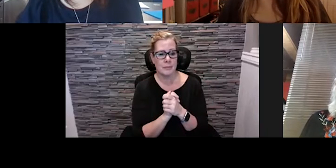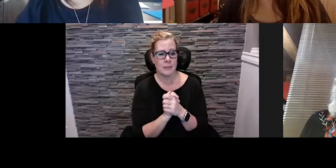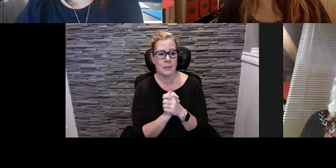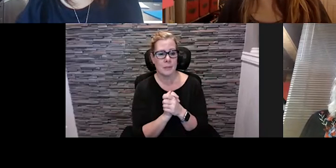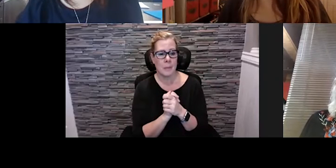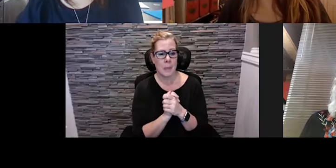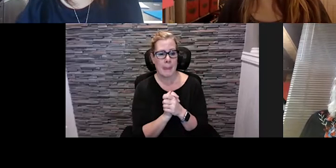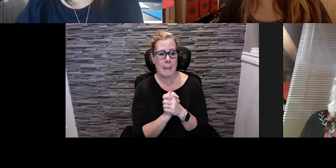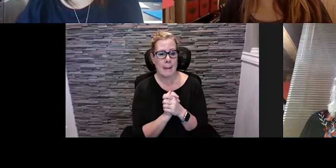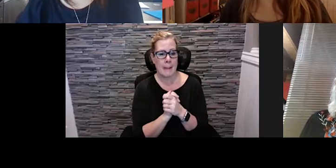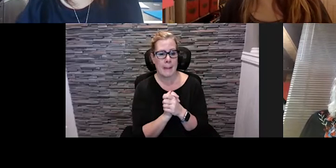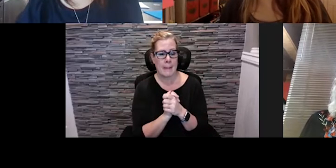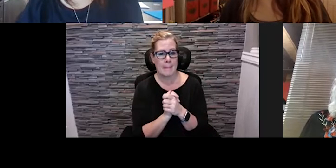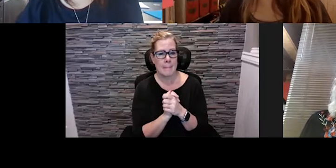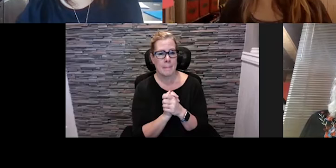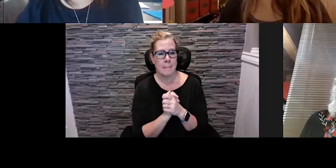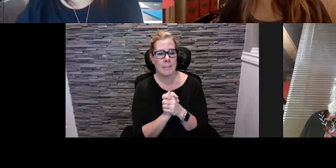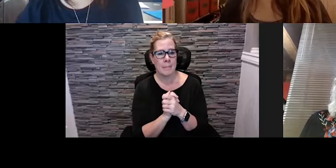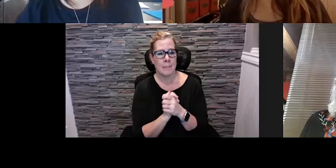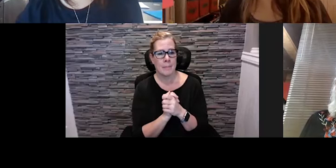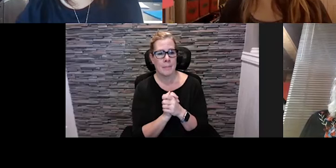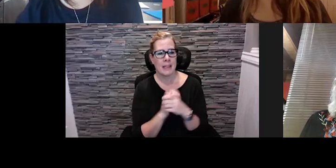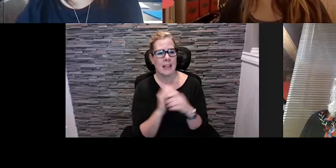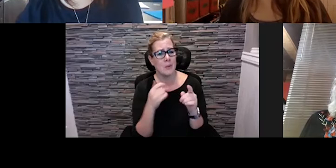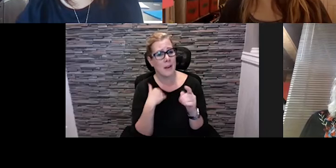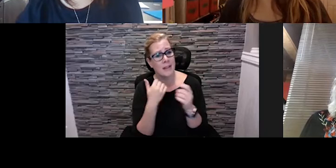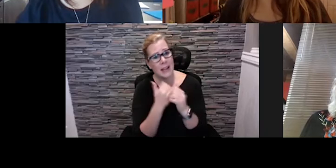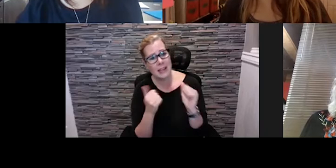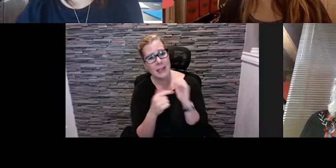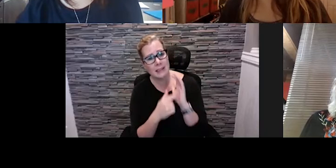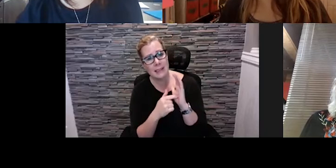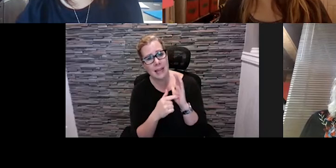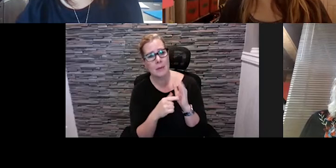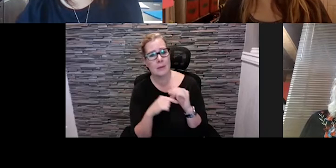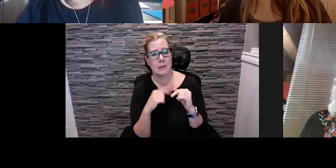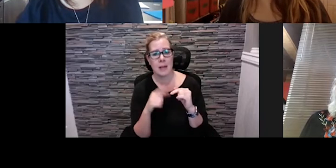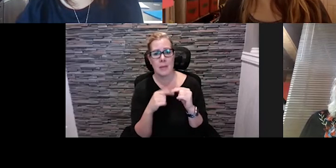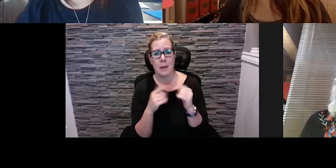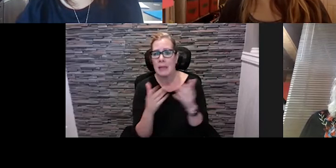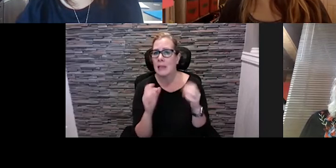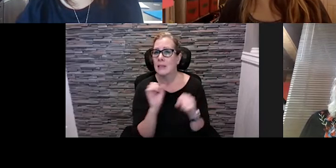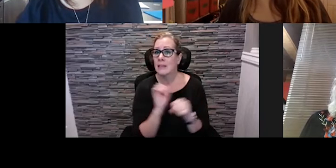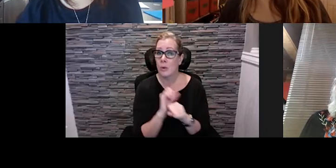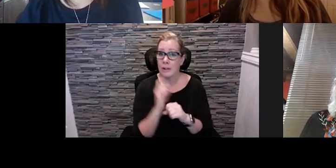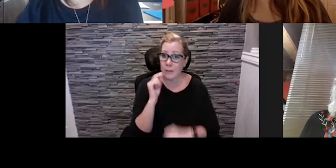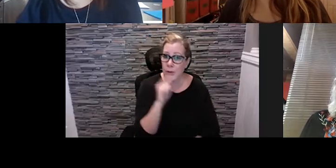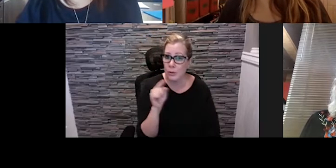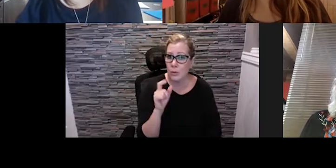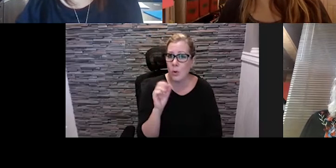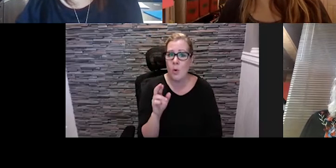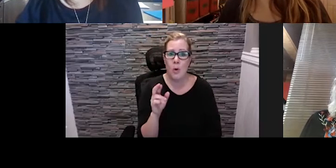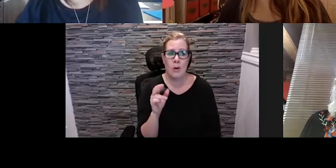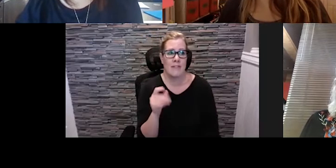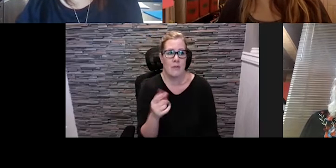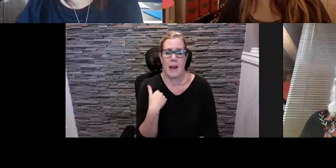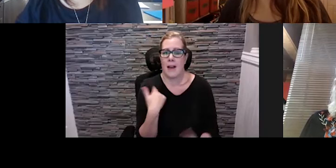really think about this as well and if you have any examples of things that worked for you or you have a something that's you know a